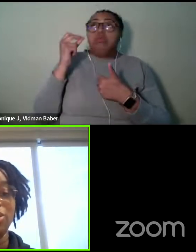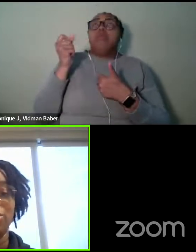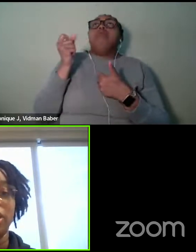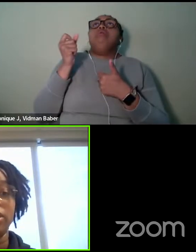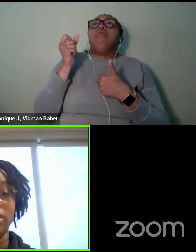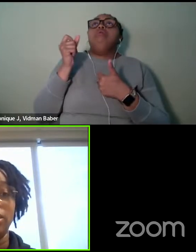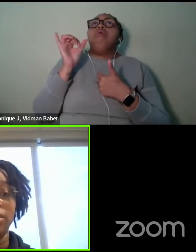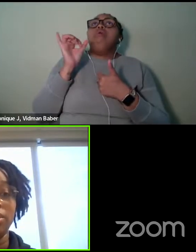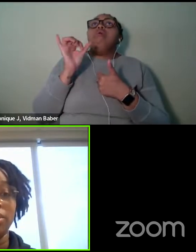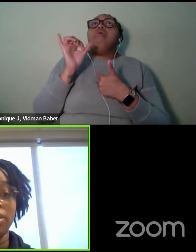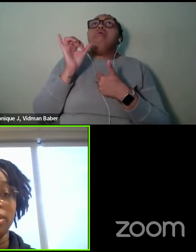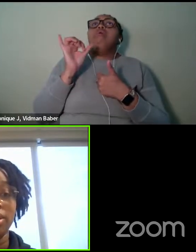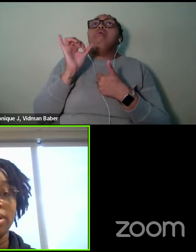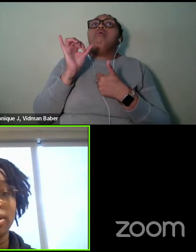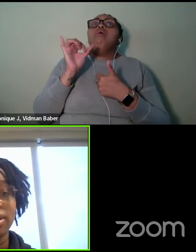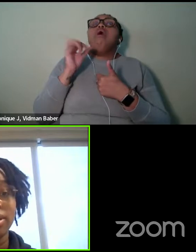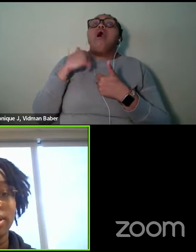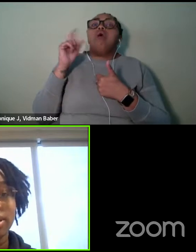this is what you want to do.